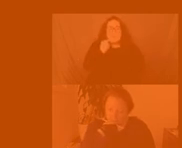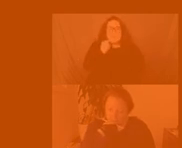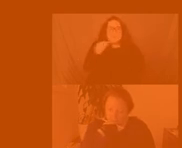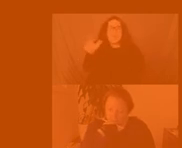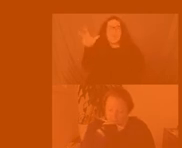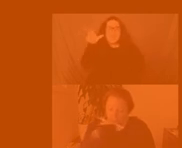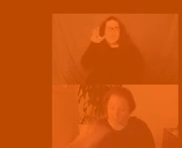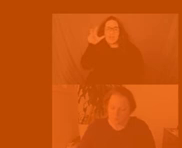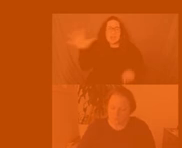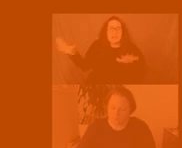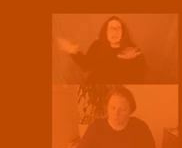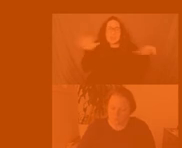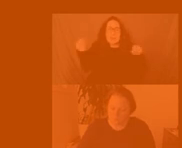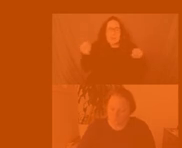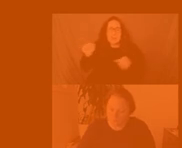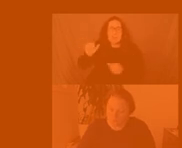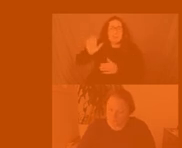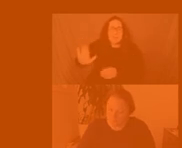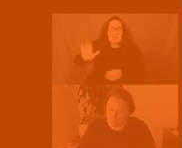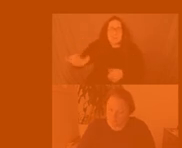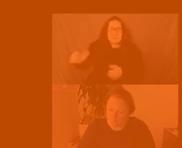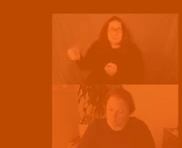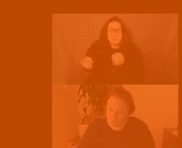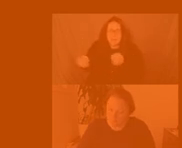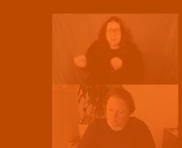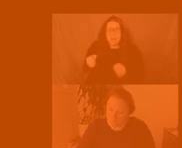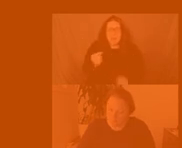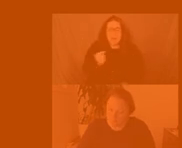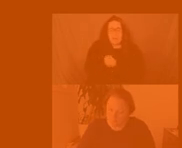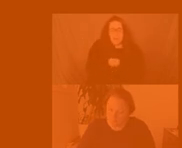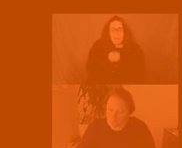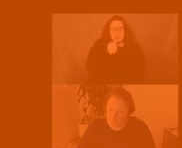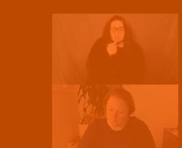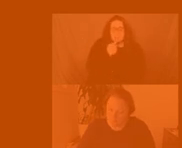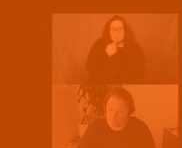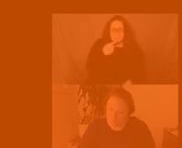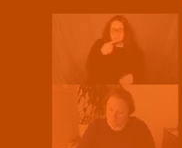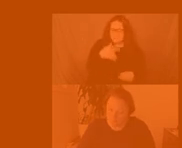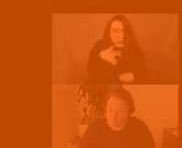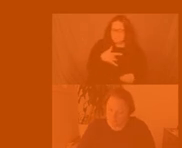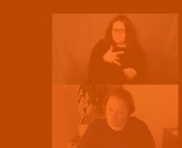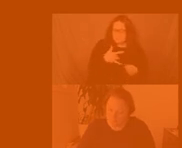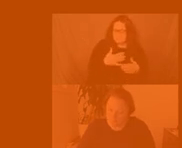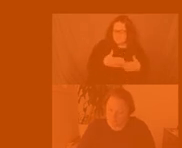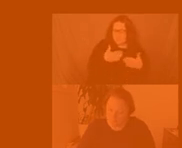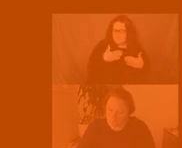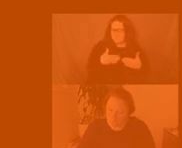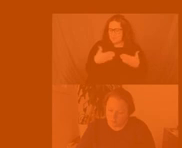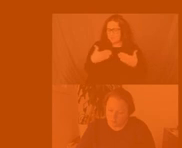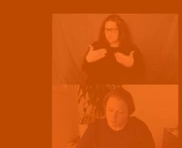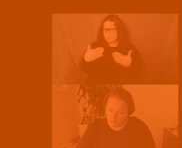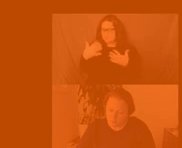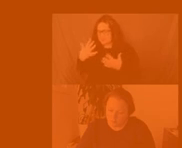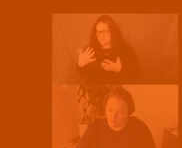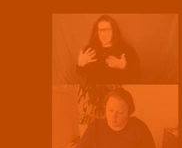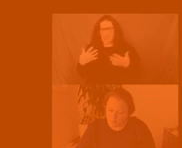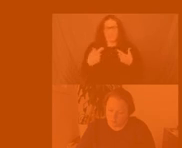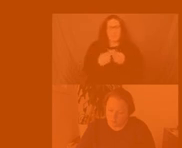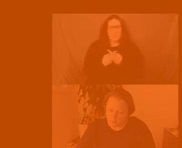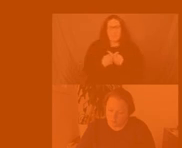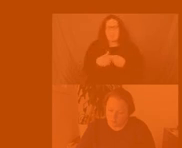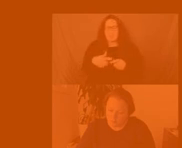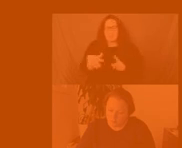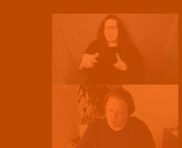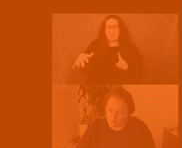street and the sharpness of the candy combined into a cutting mixture of sadness and joy so the sense of these juxtapositions and how they play